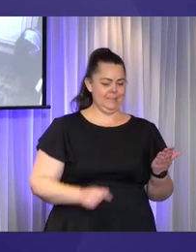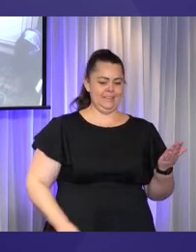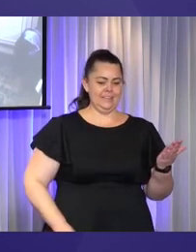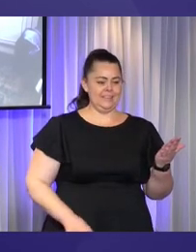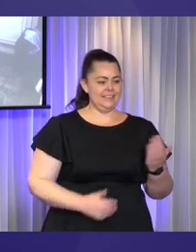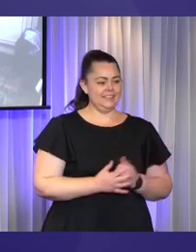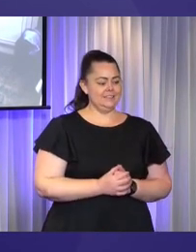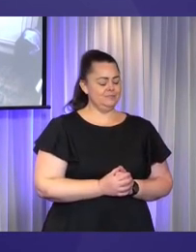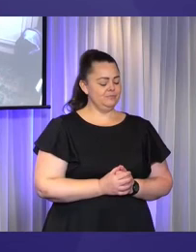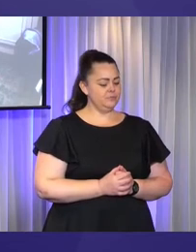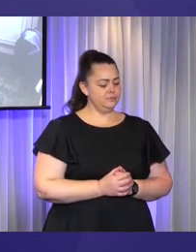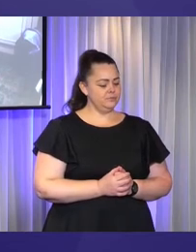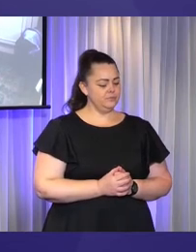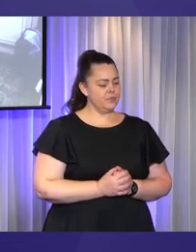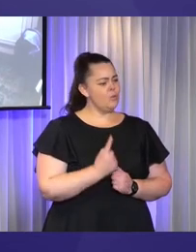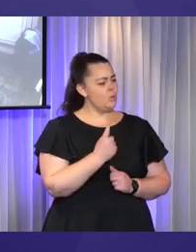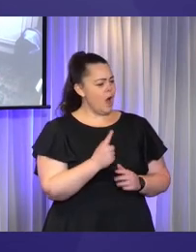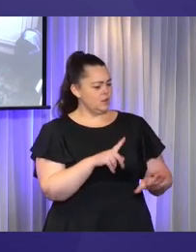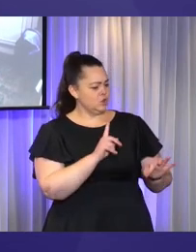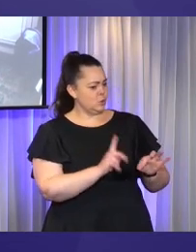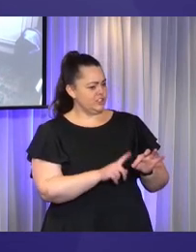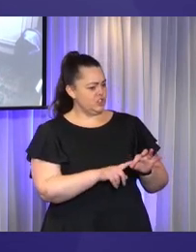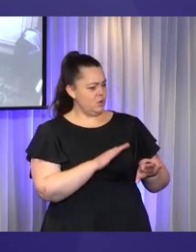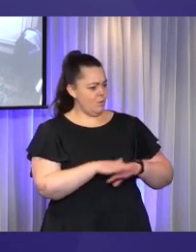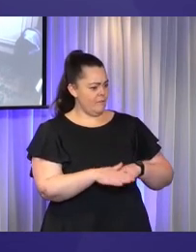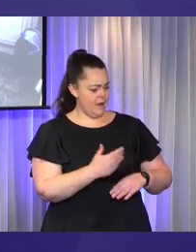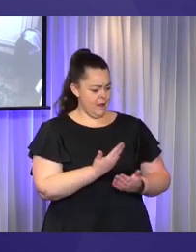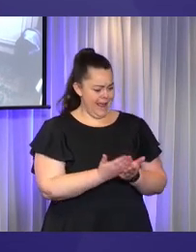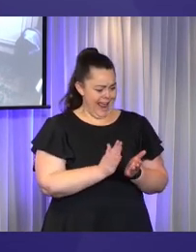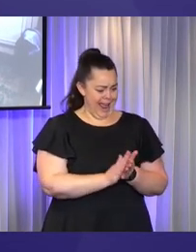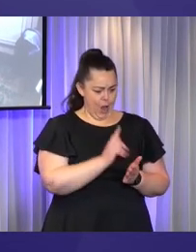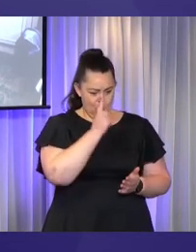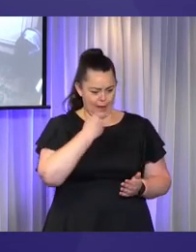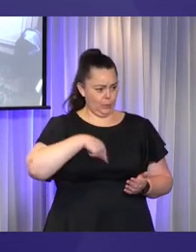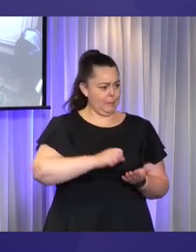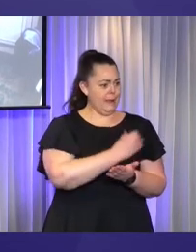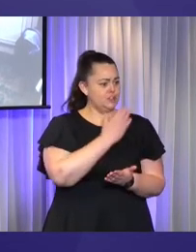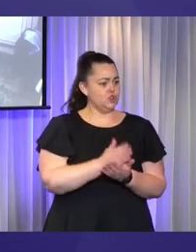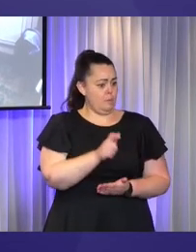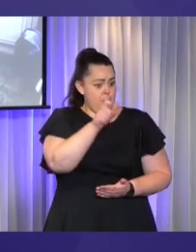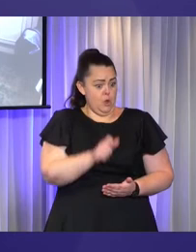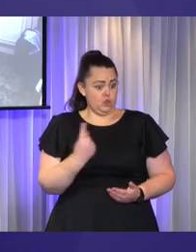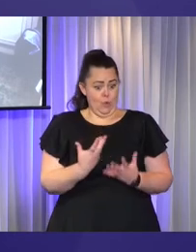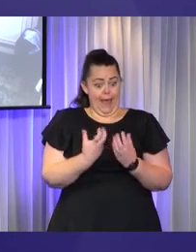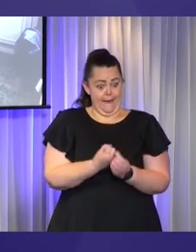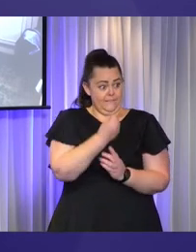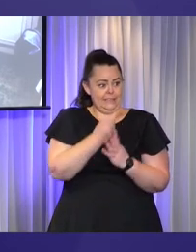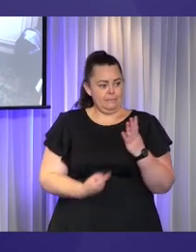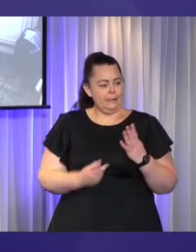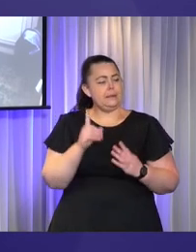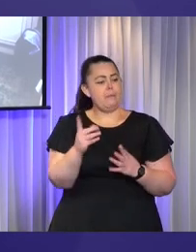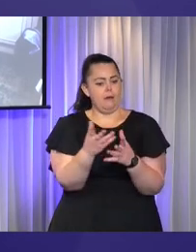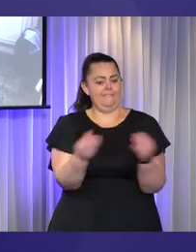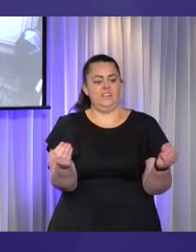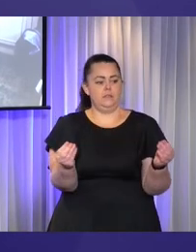One of the questions that's been raised is how do we ensure that people with invisible disabilities are properly considered